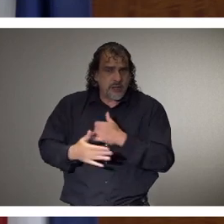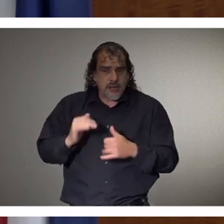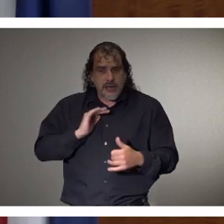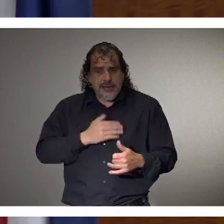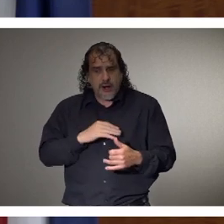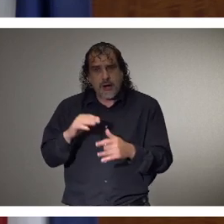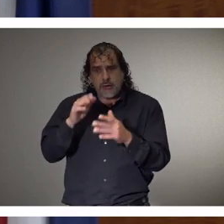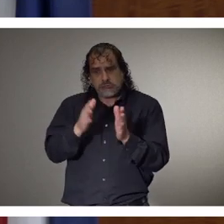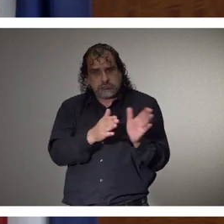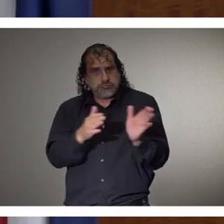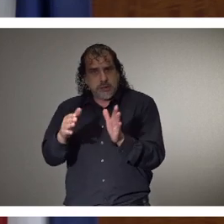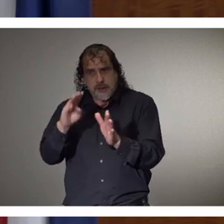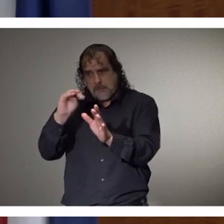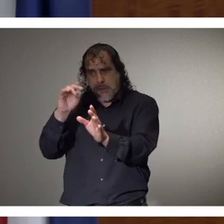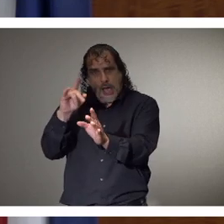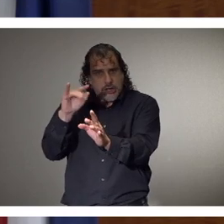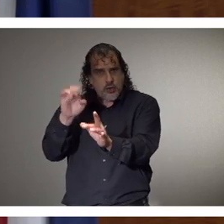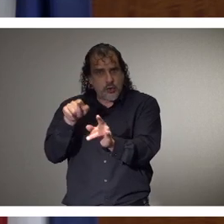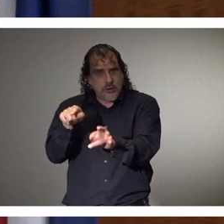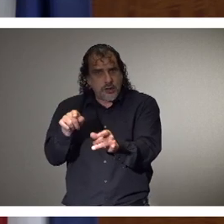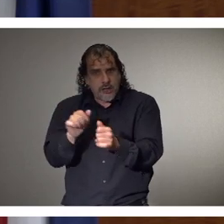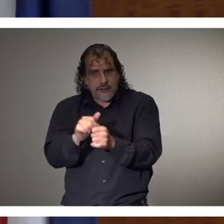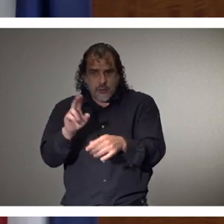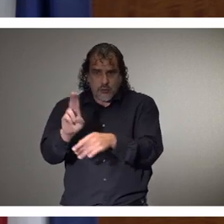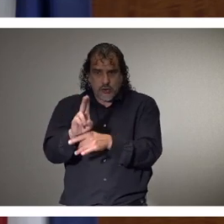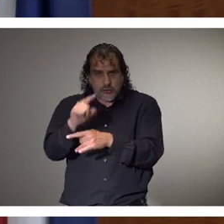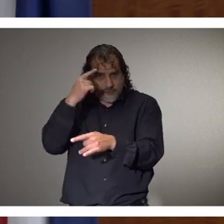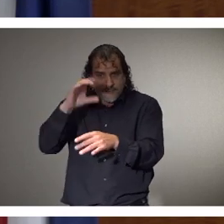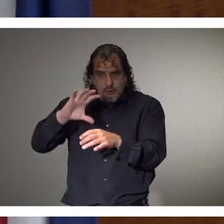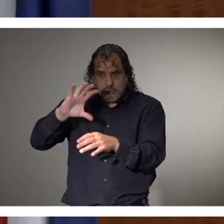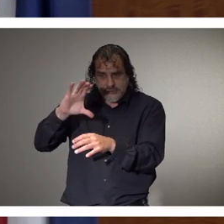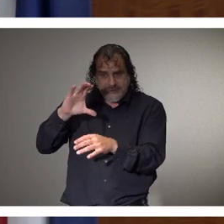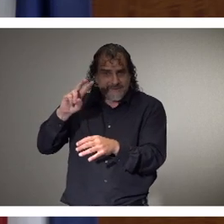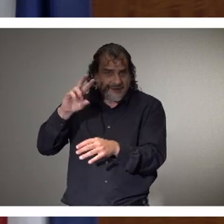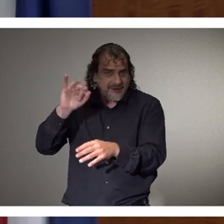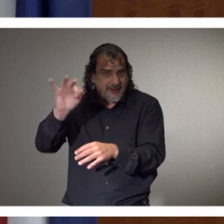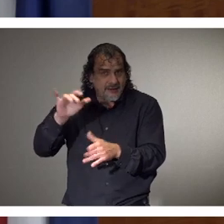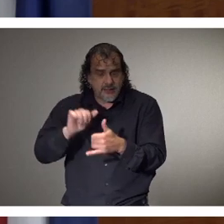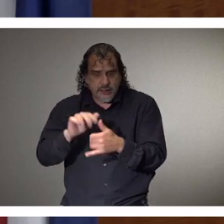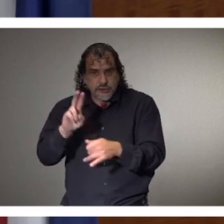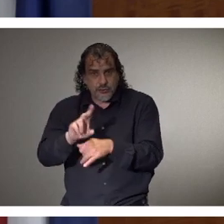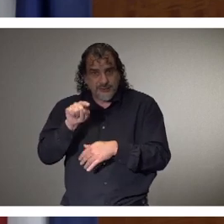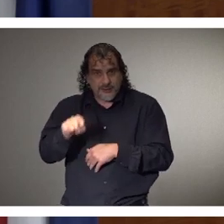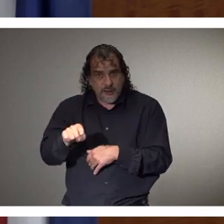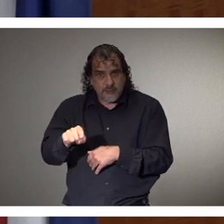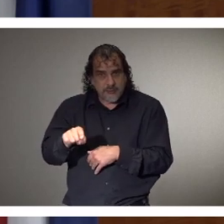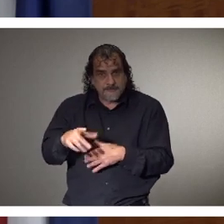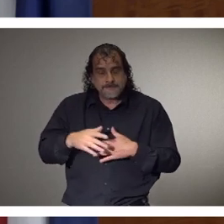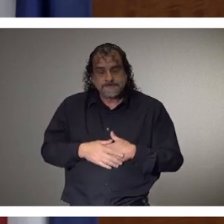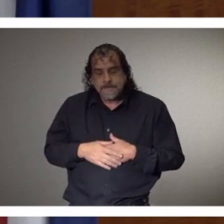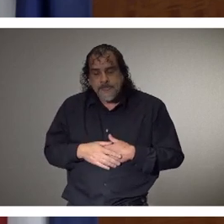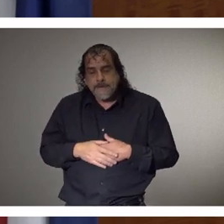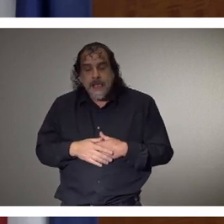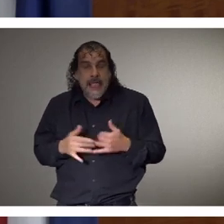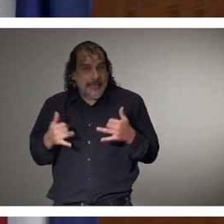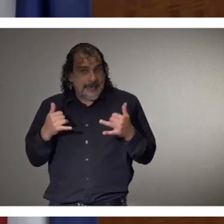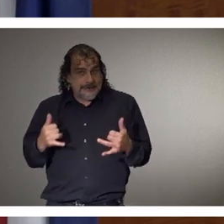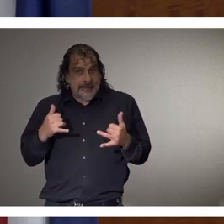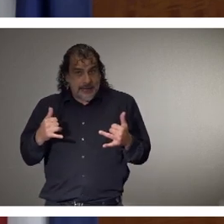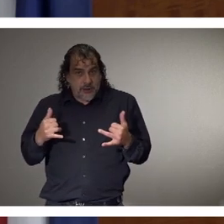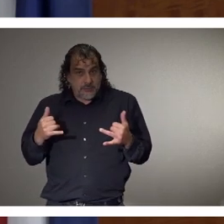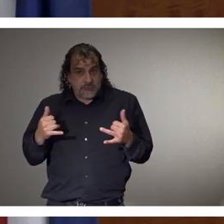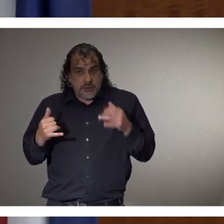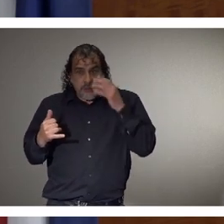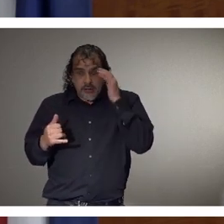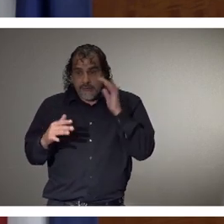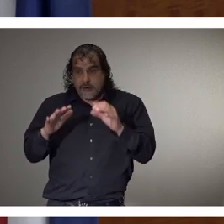utilizing in COVID-19 initially is to use just that where we have the hub and spoke. Now, if we get to a point where